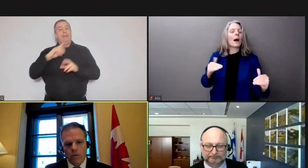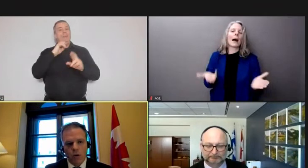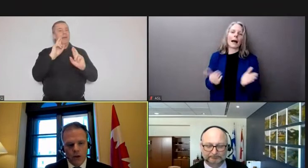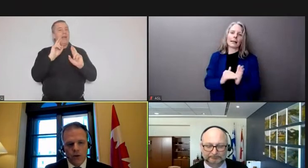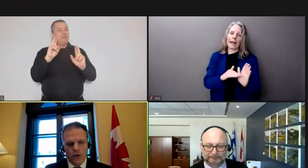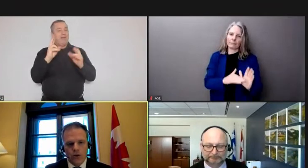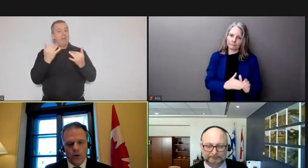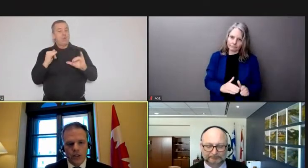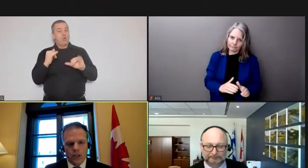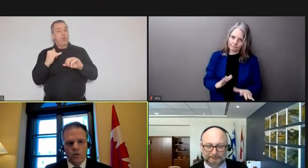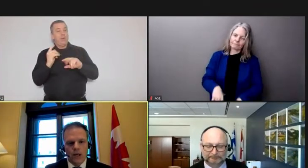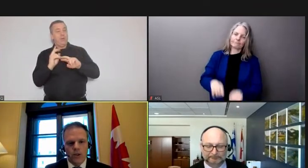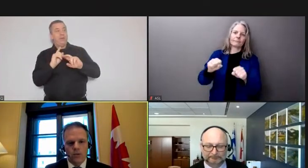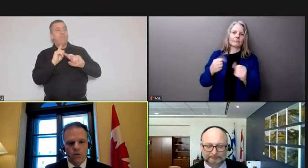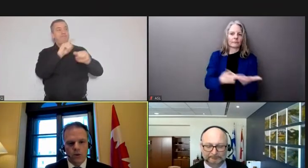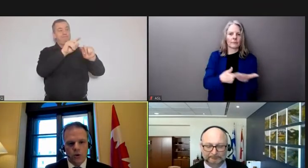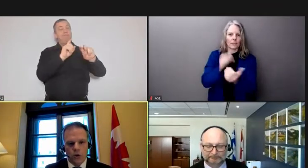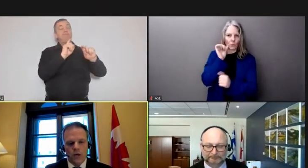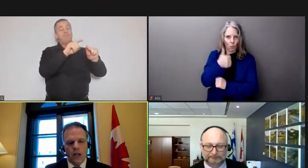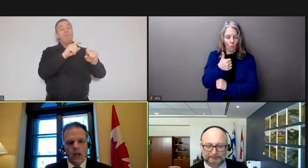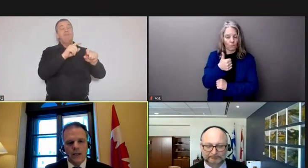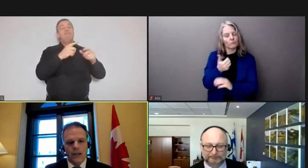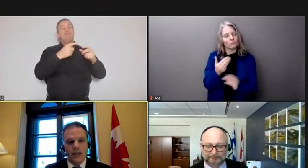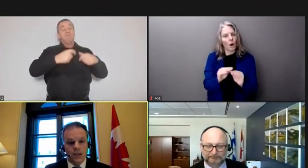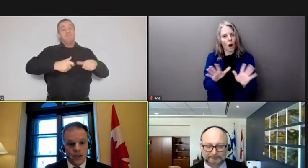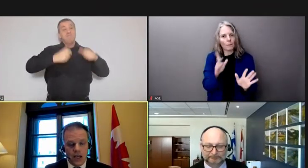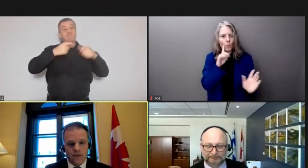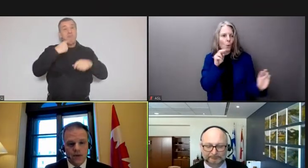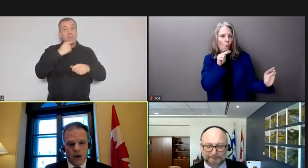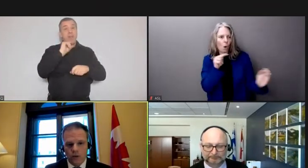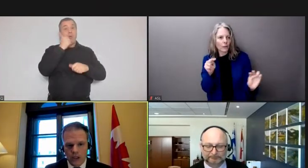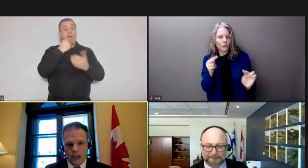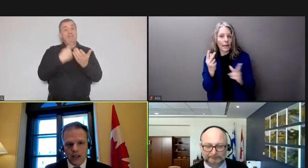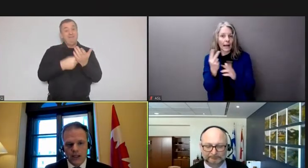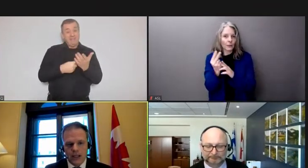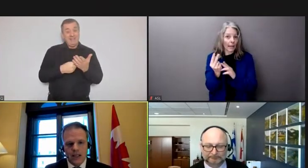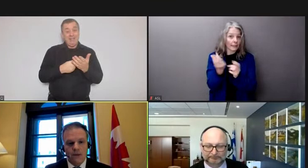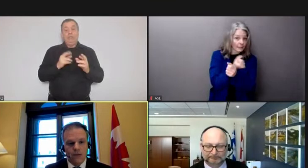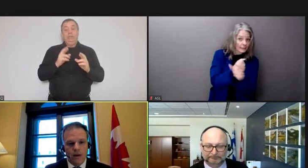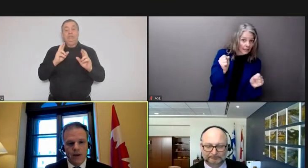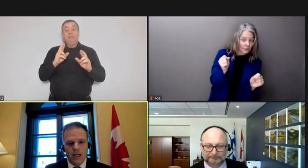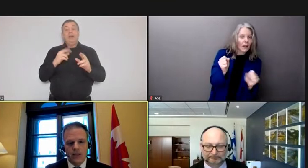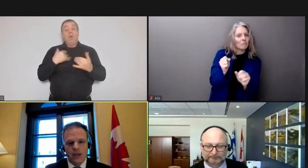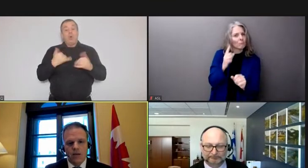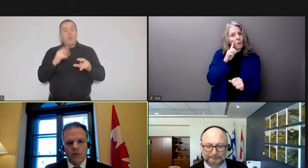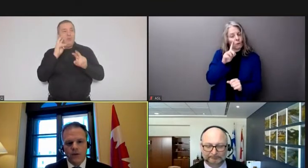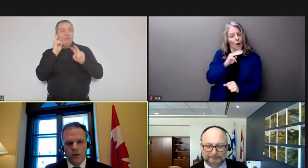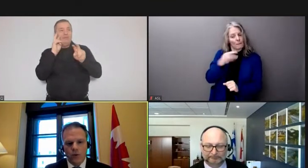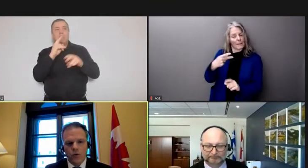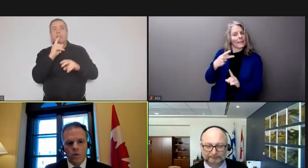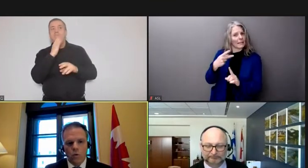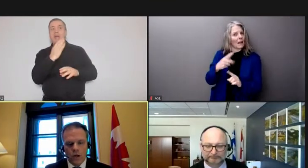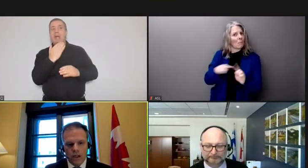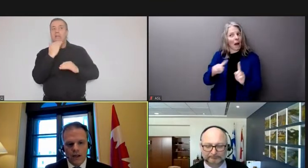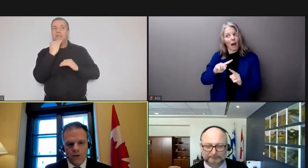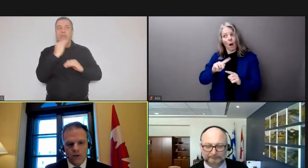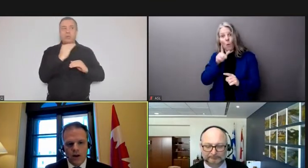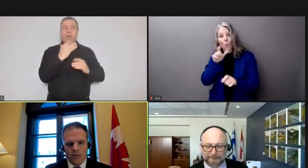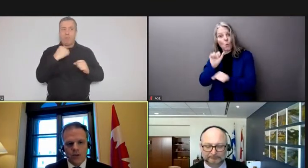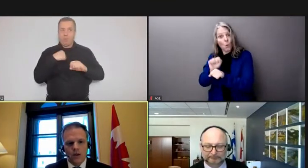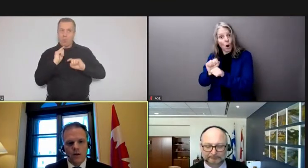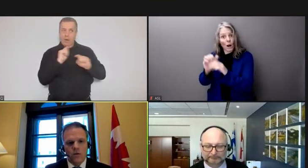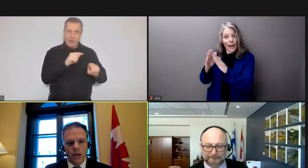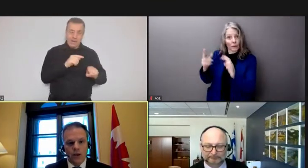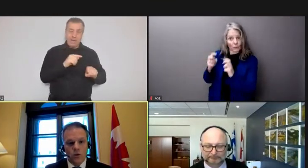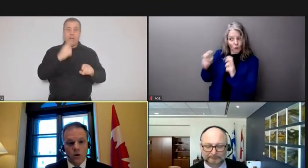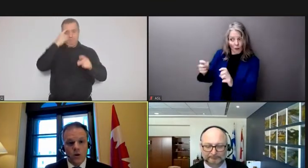we are going to monitor the security situation to ensure uh that it is safe not only again as i say for mps but for those who work in the house of